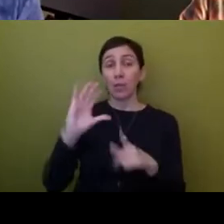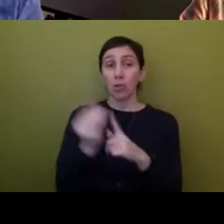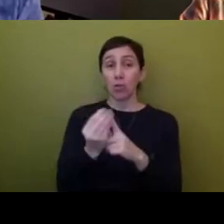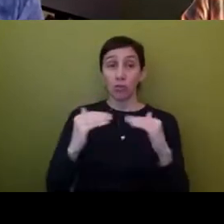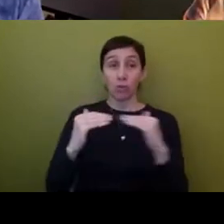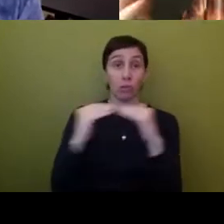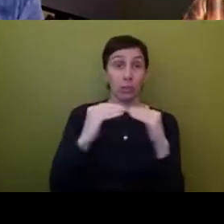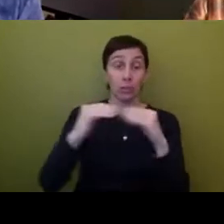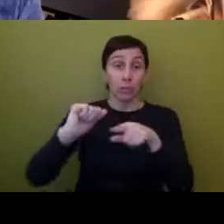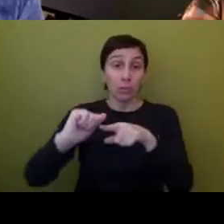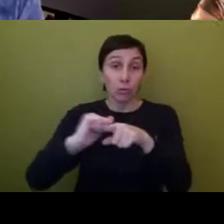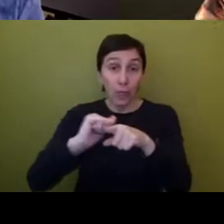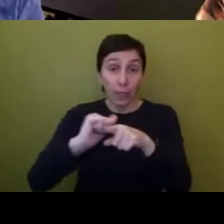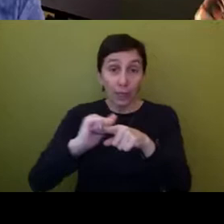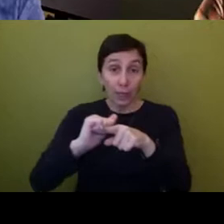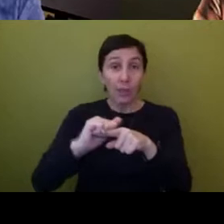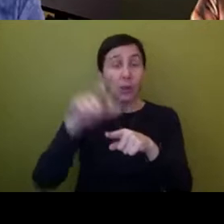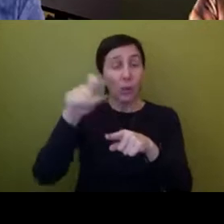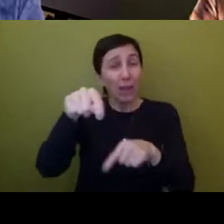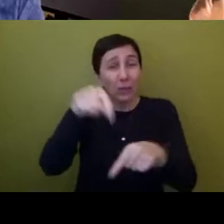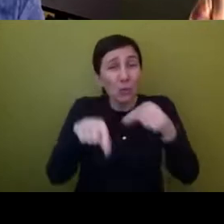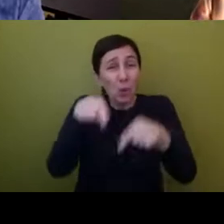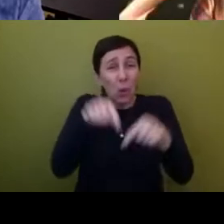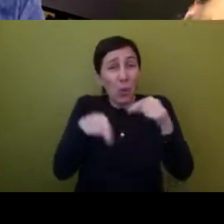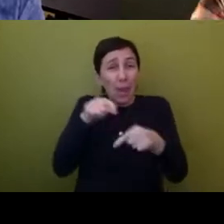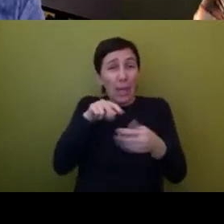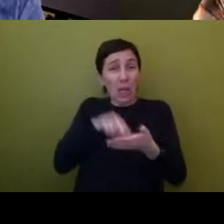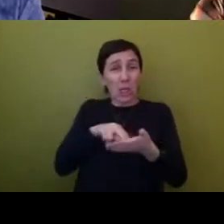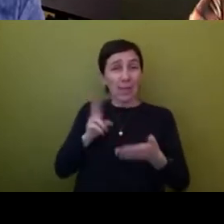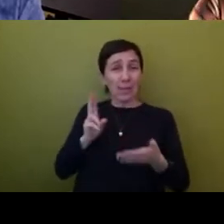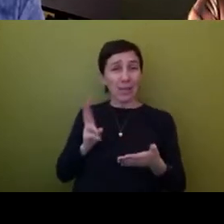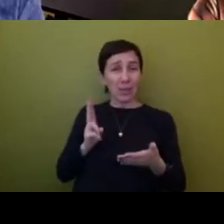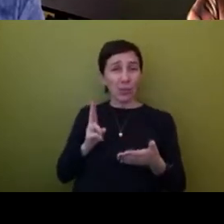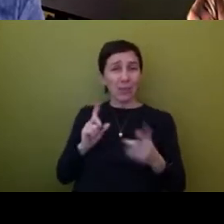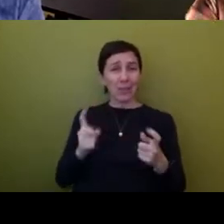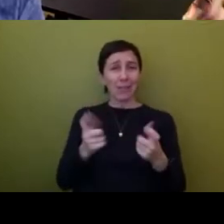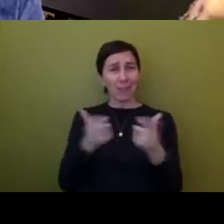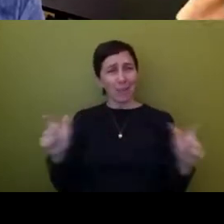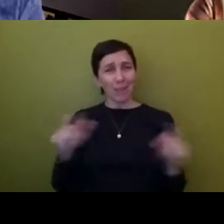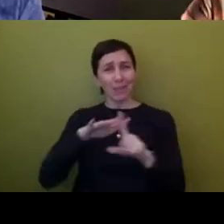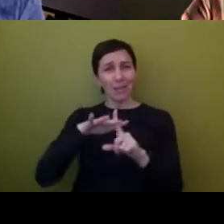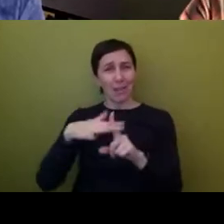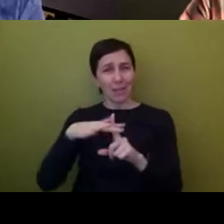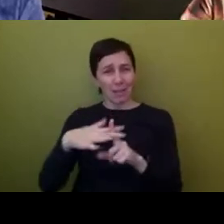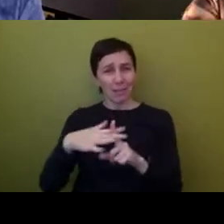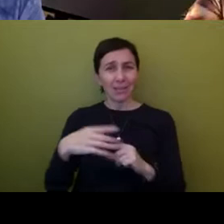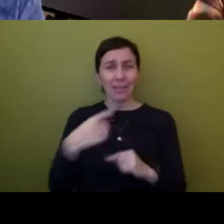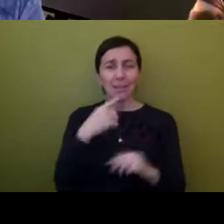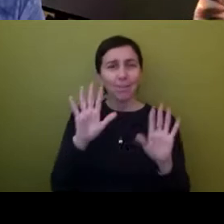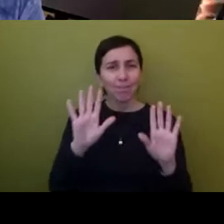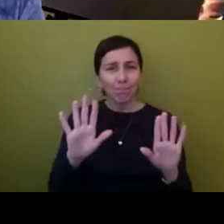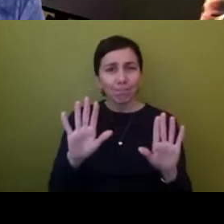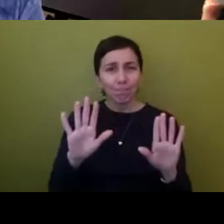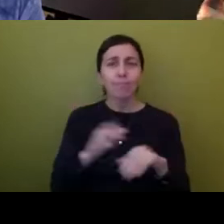um, these days, we have to take people back to this. Right. We have to be able to, to, to put that back in and say, look, this is